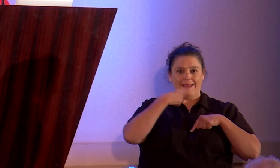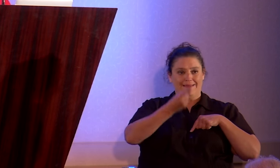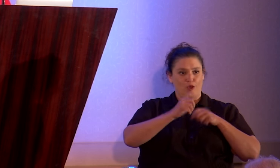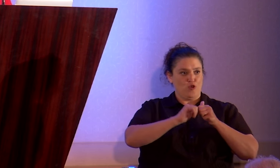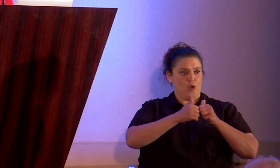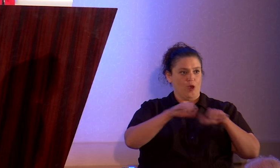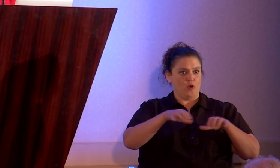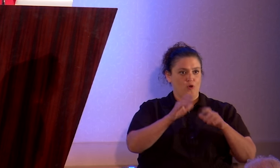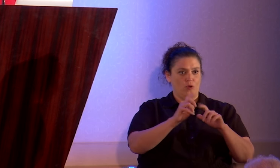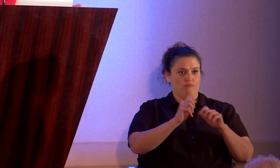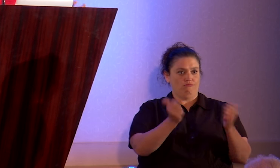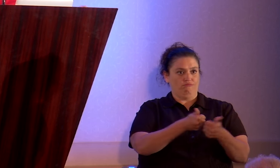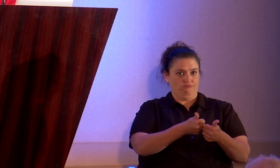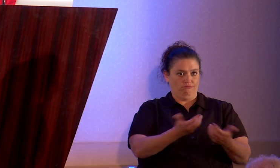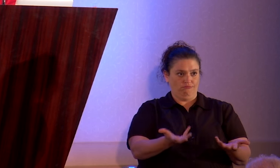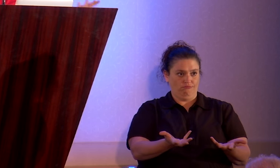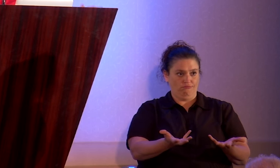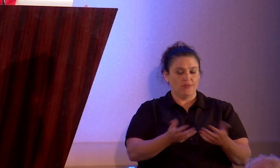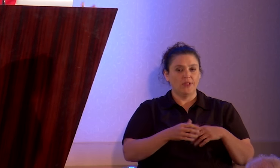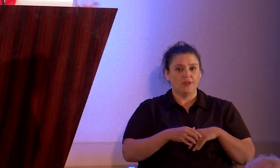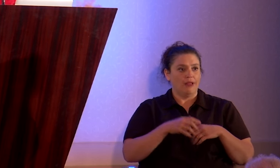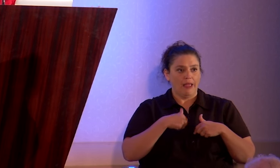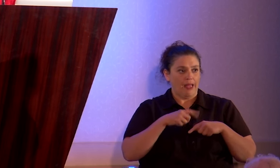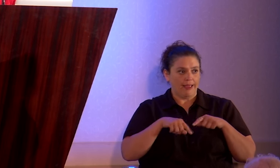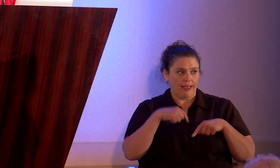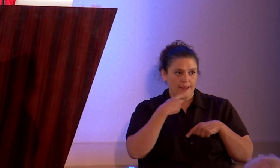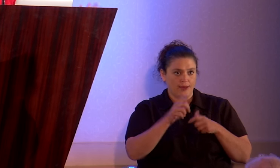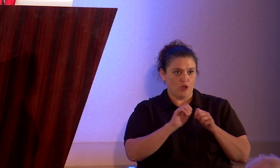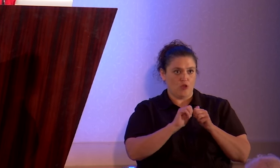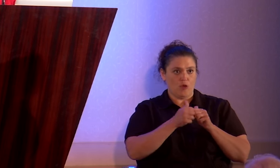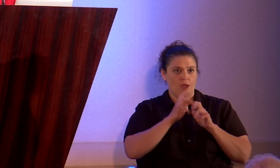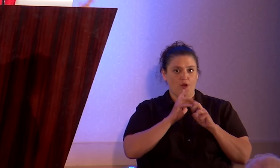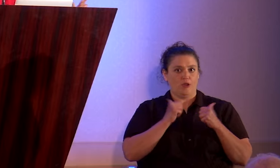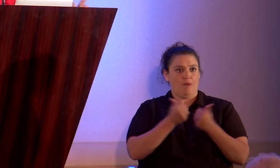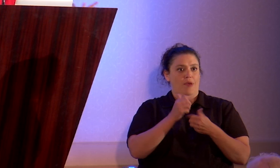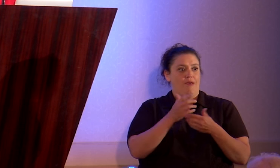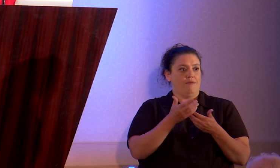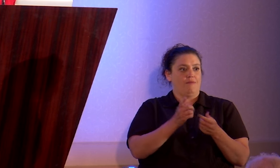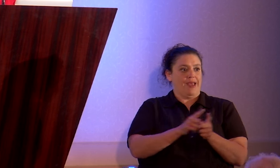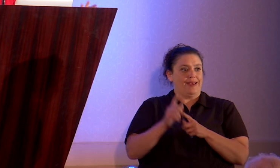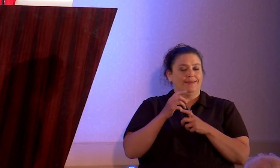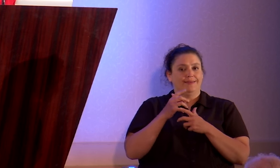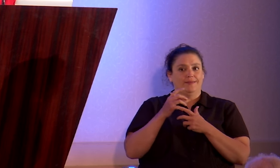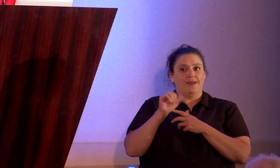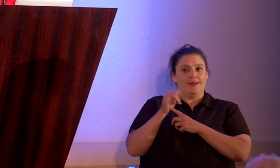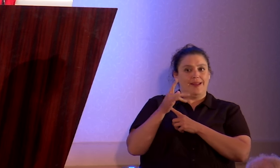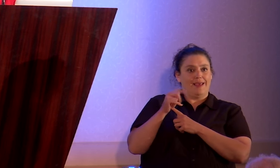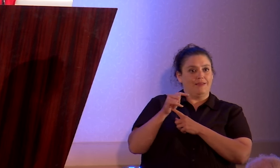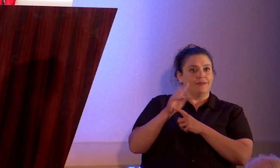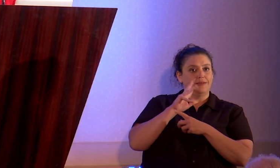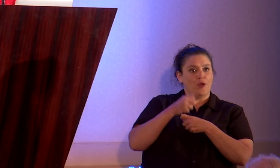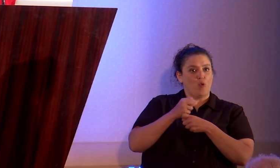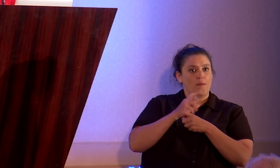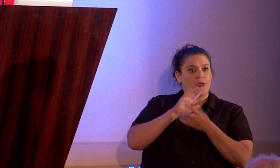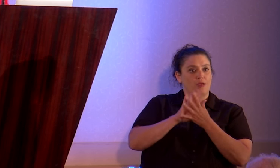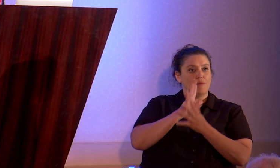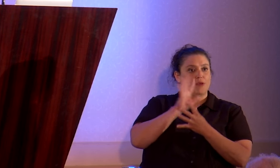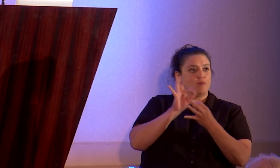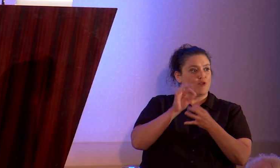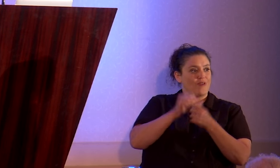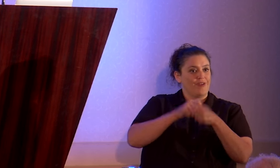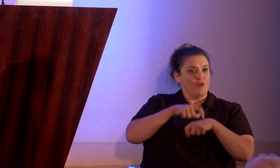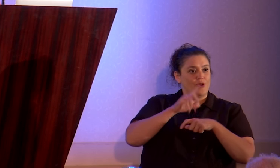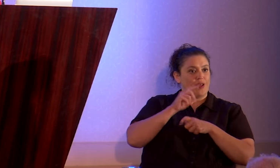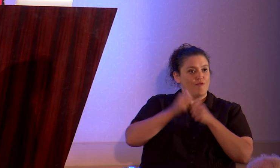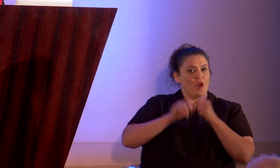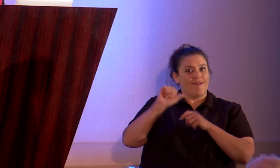an atheist. No. I can't tell you how to come out as an atheist in a way that will make it happen perfectly every time, for every